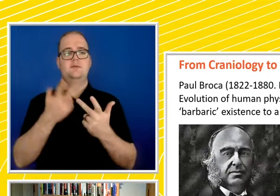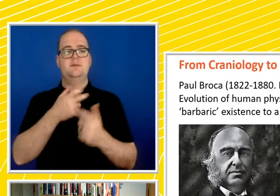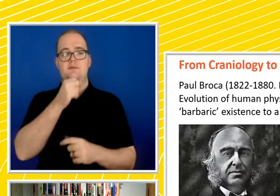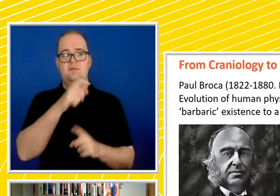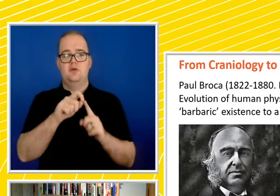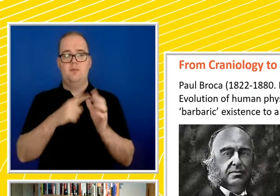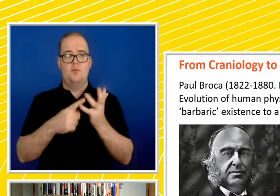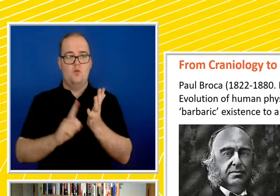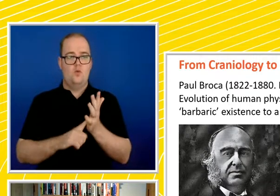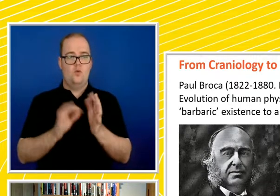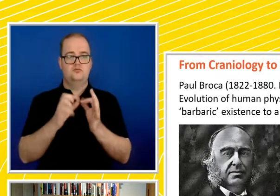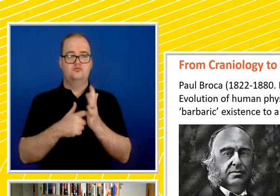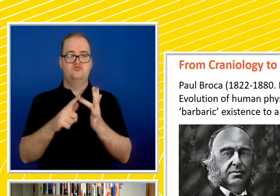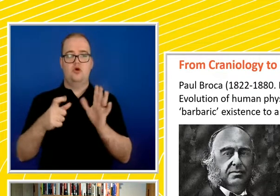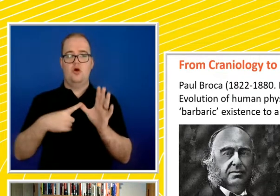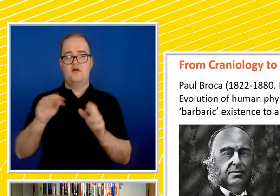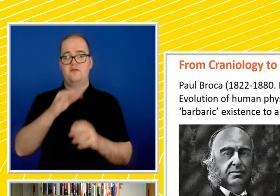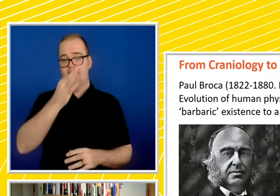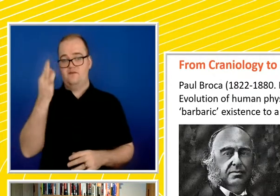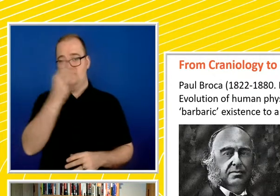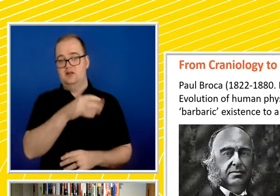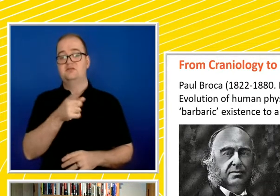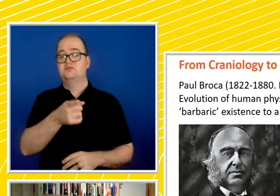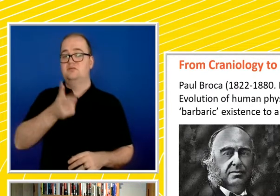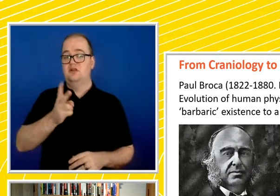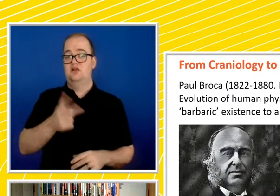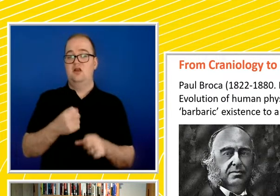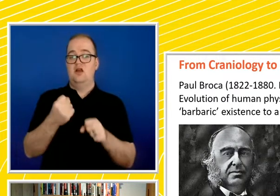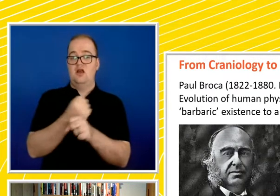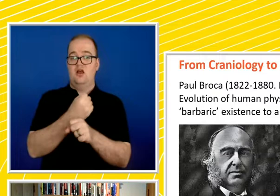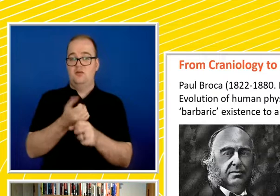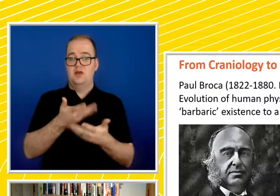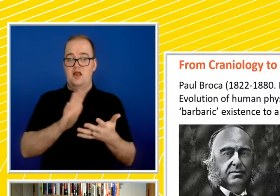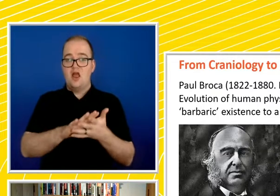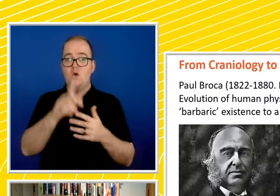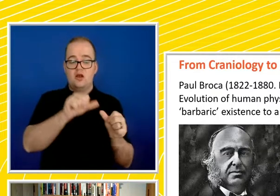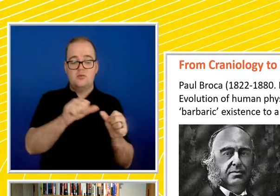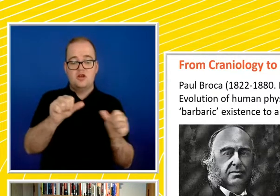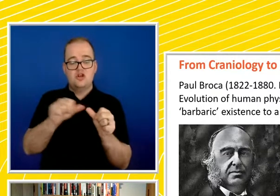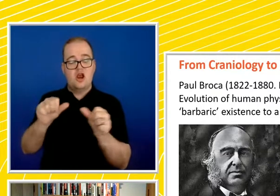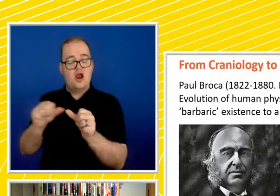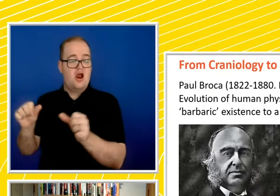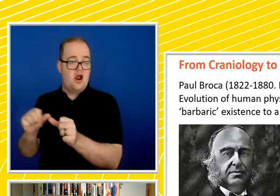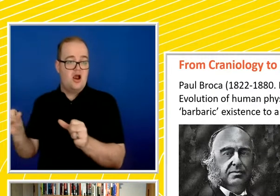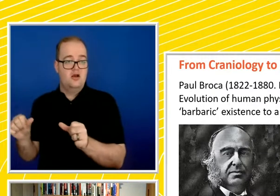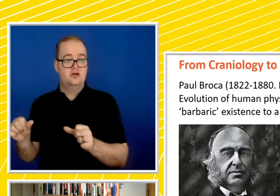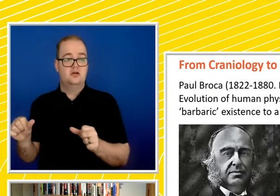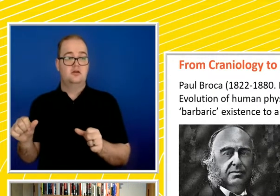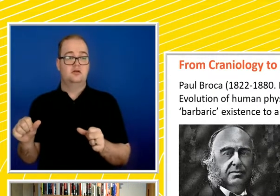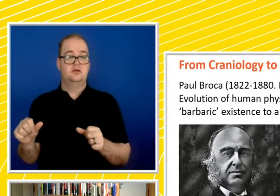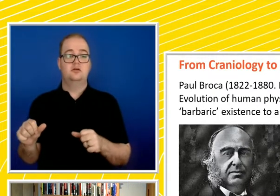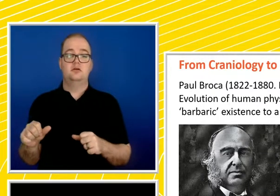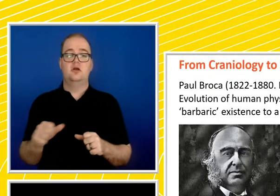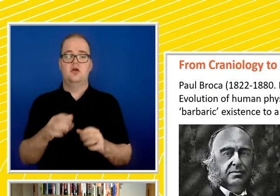he further refines the measurement. He develops this system of anthropomorphometry, where you measure the lengths of long